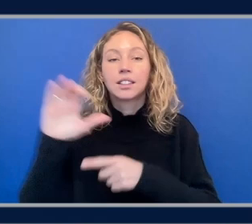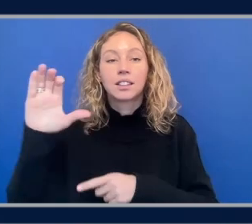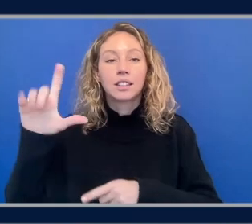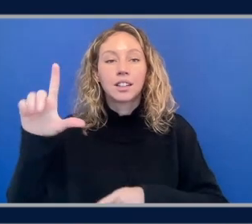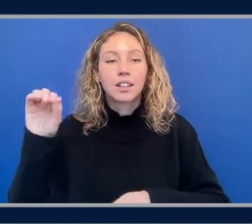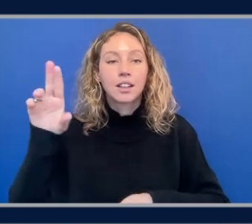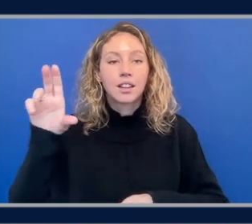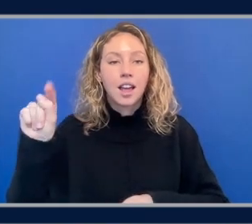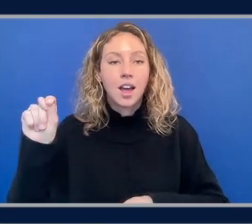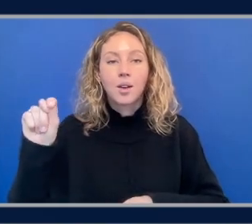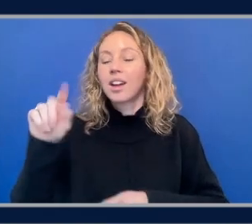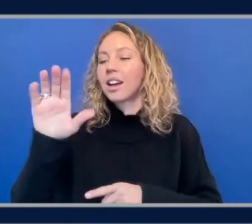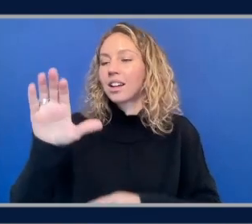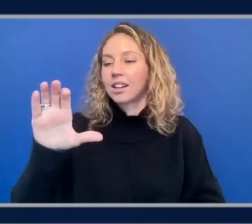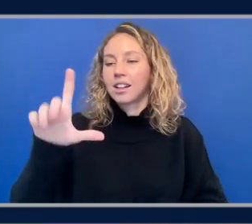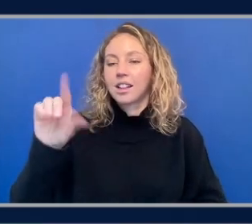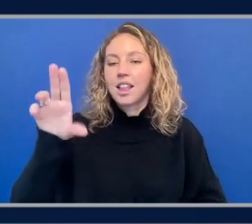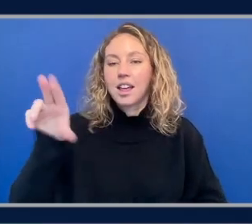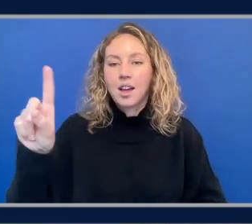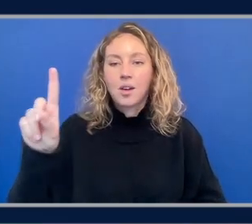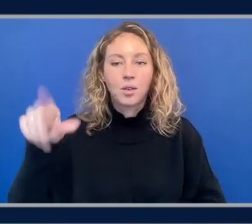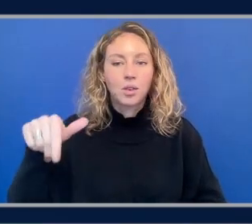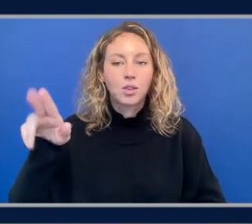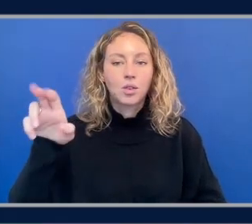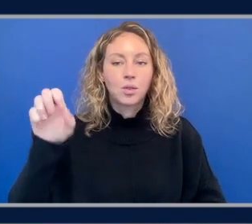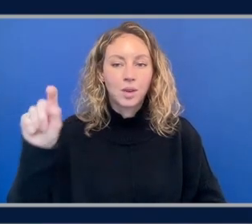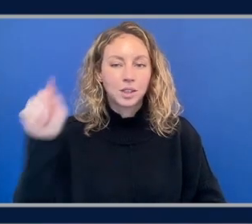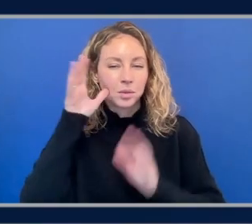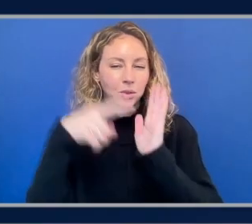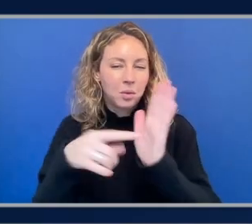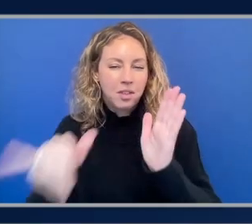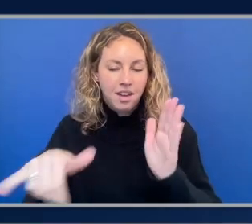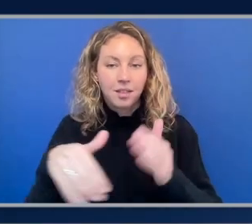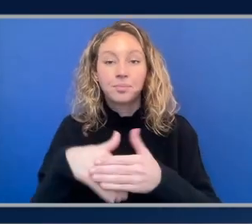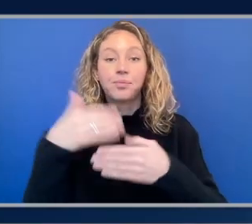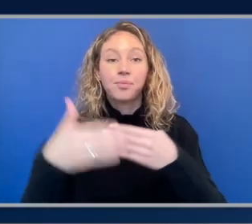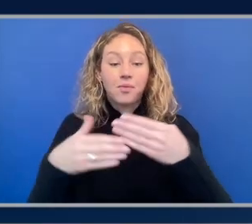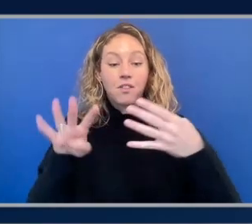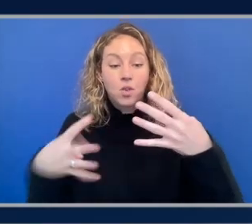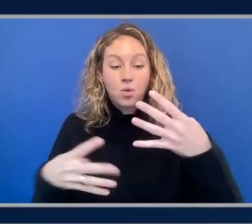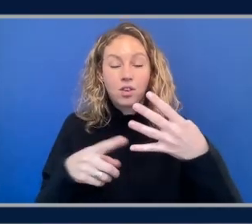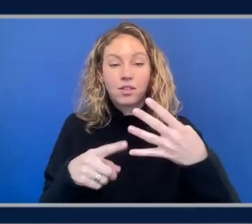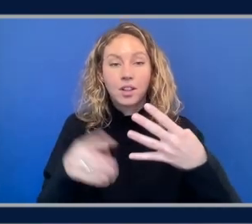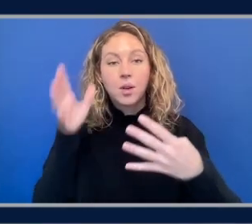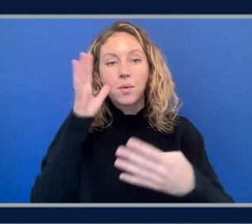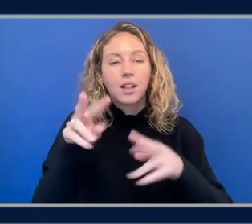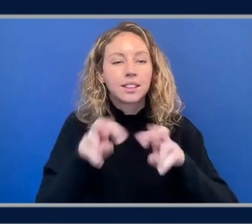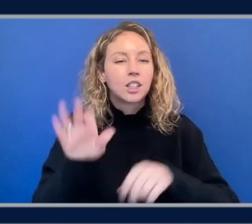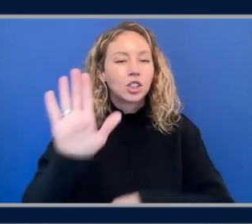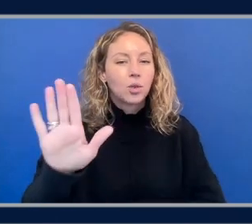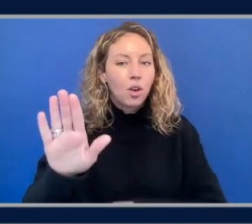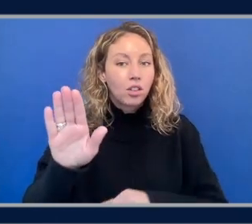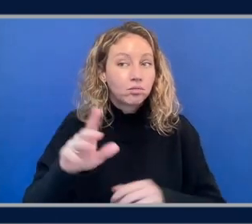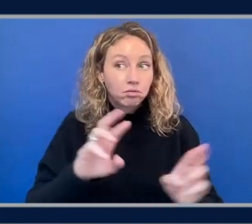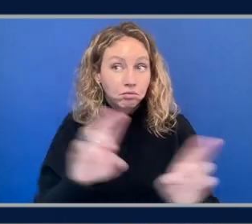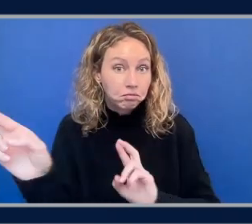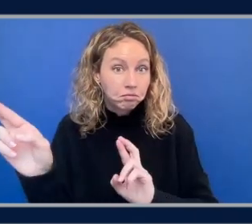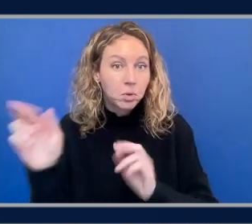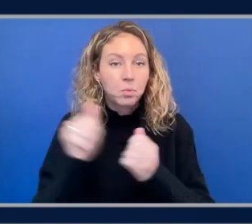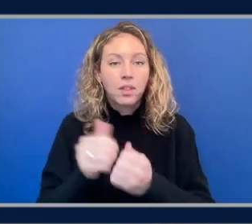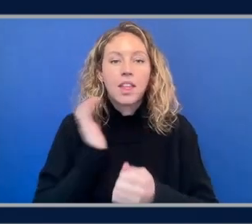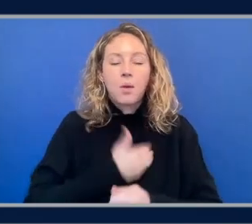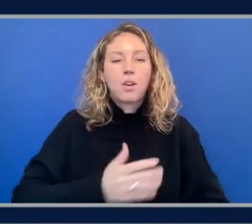show some of those options here in the four-step plan. And then step number four is to assess your exam readiness with the official